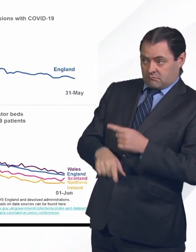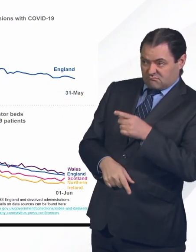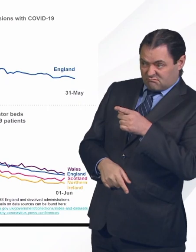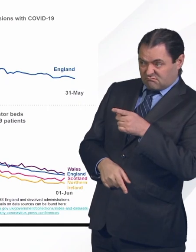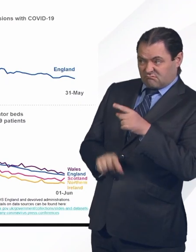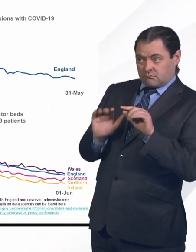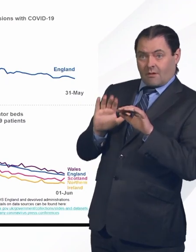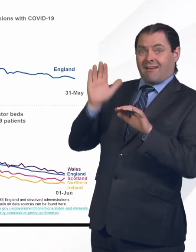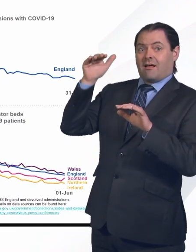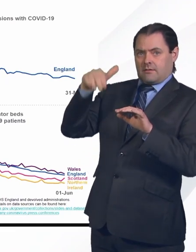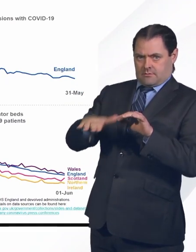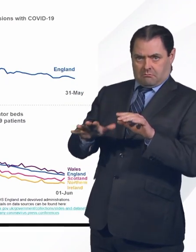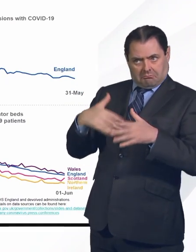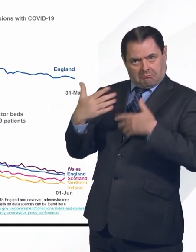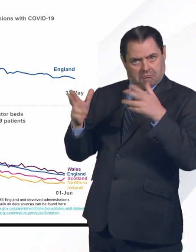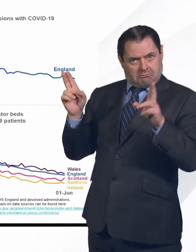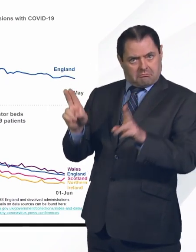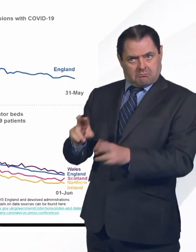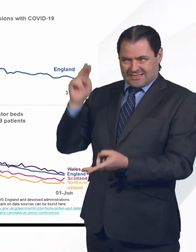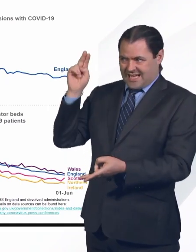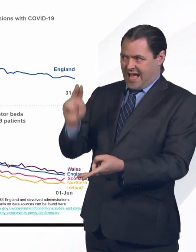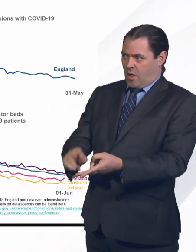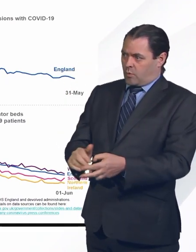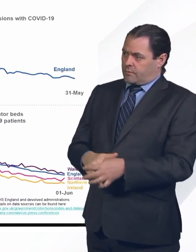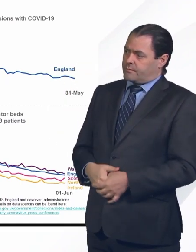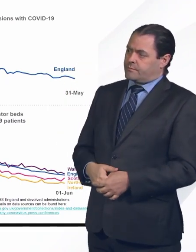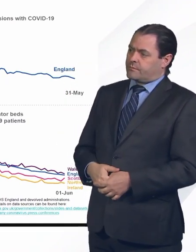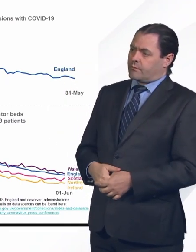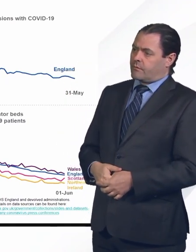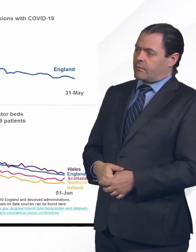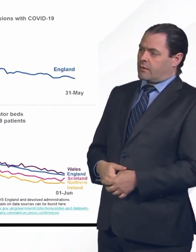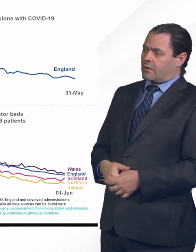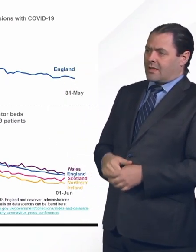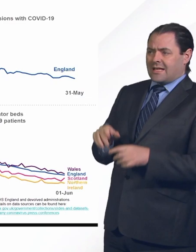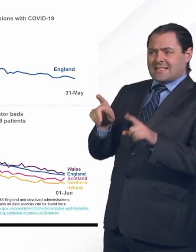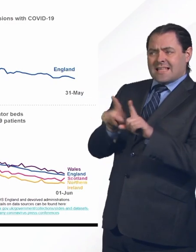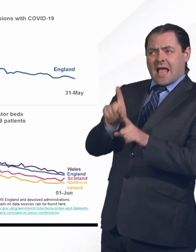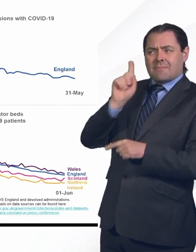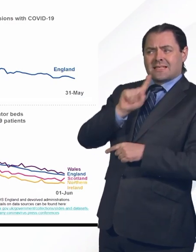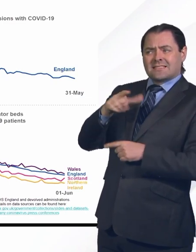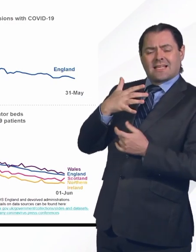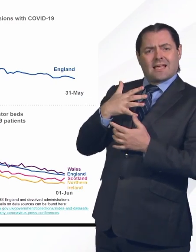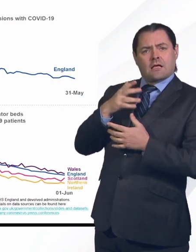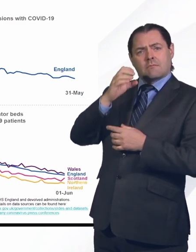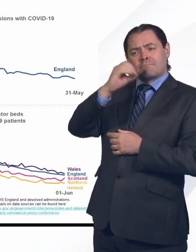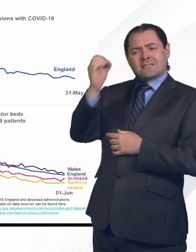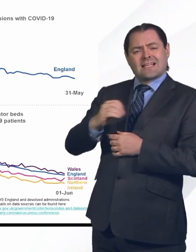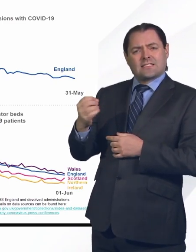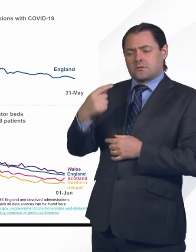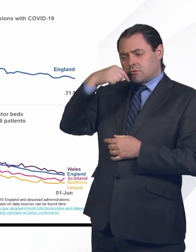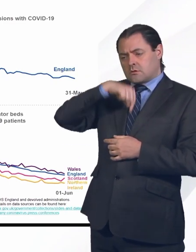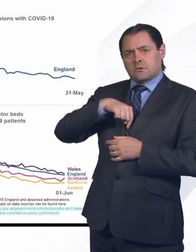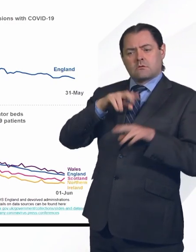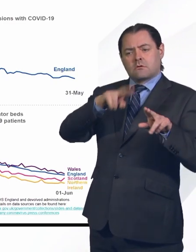this disease. Again, as yesterday, the proportion of mechanical ventilators, ventilated beds,